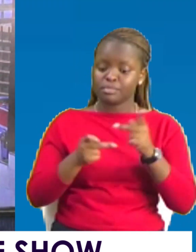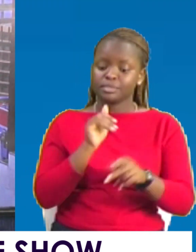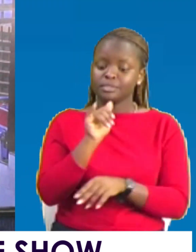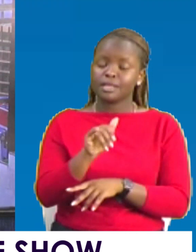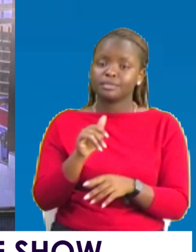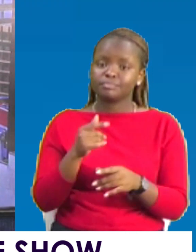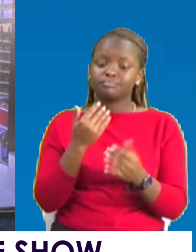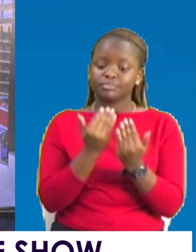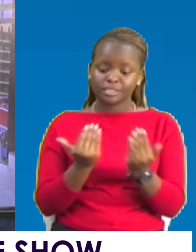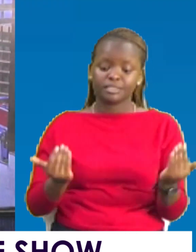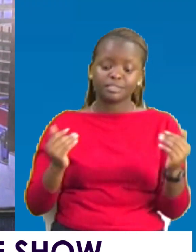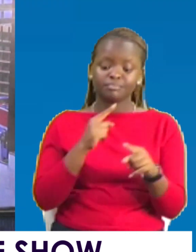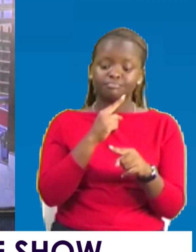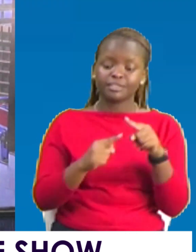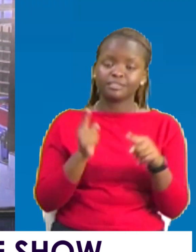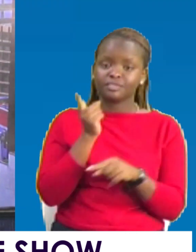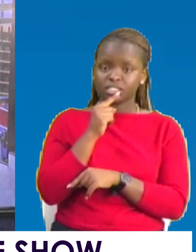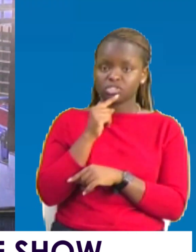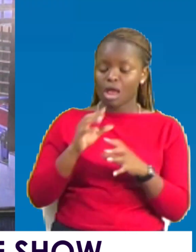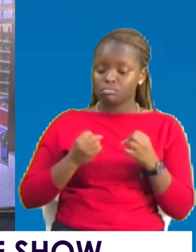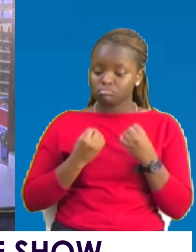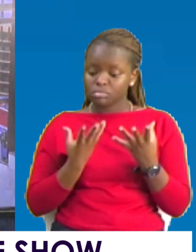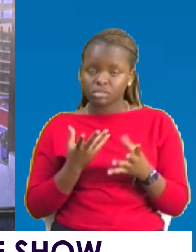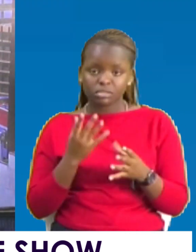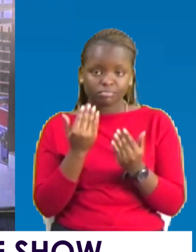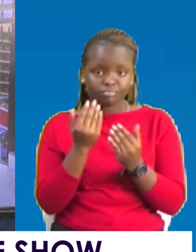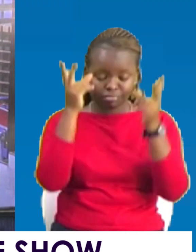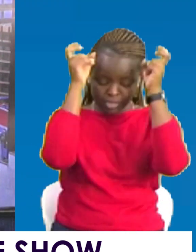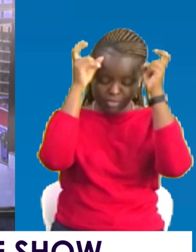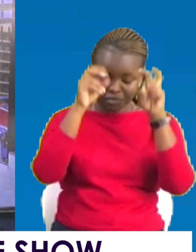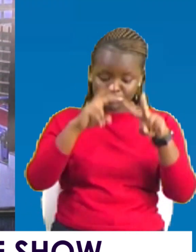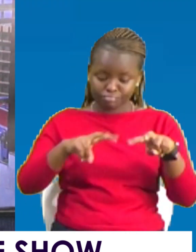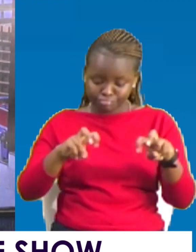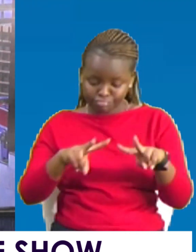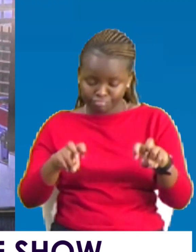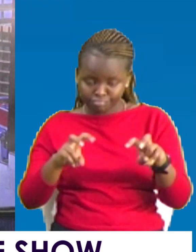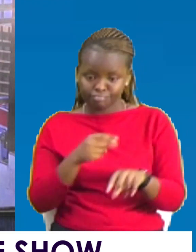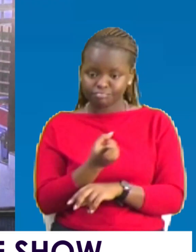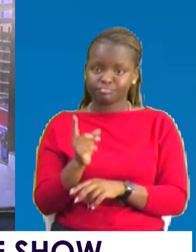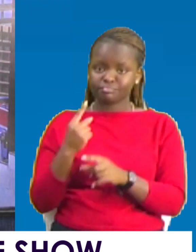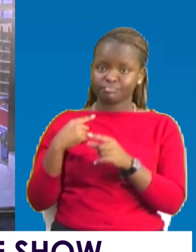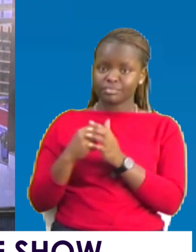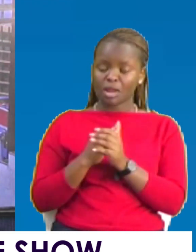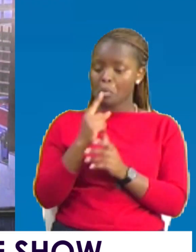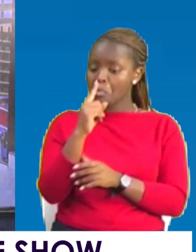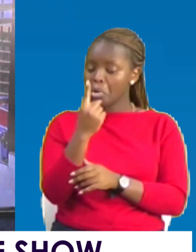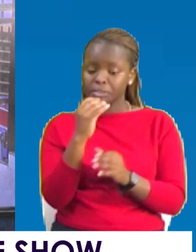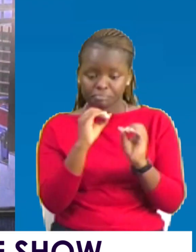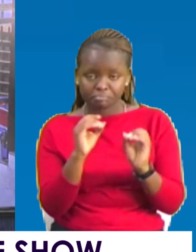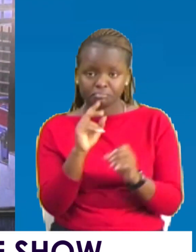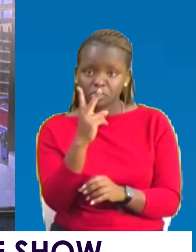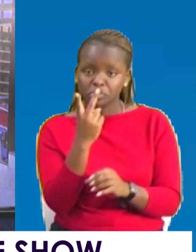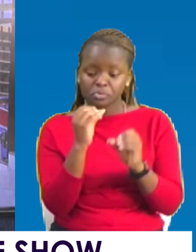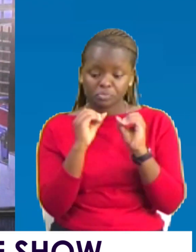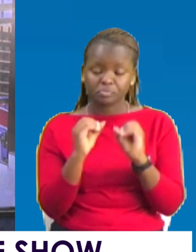were killed. How much will the devil look for these ones? Because they are not one. Trust you me they are not two. They are 40 million.